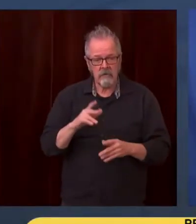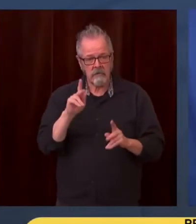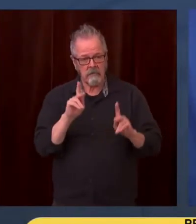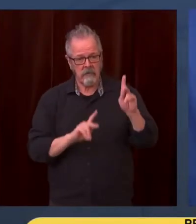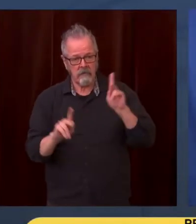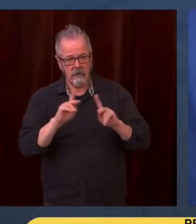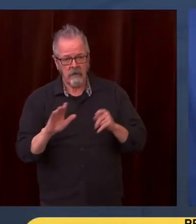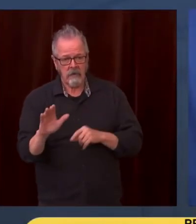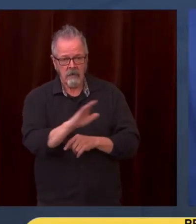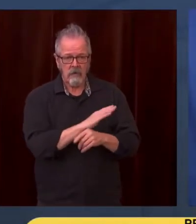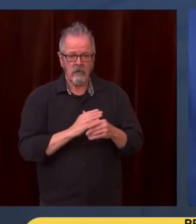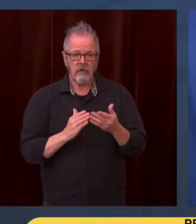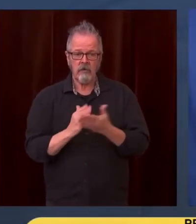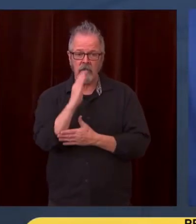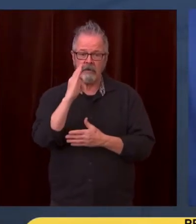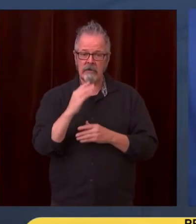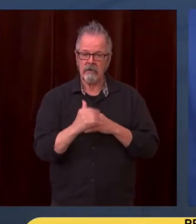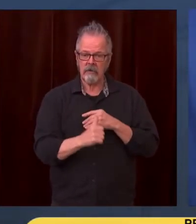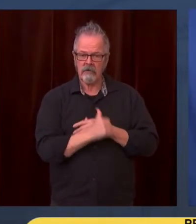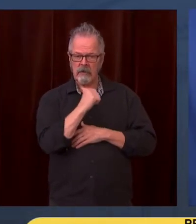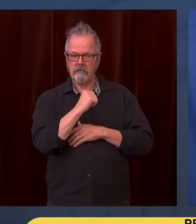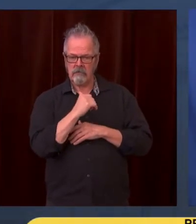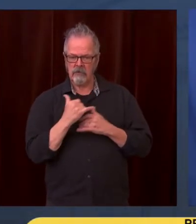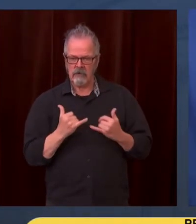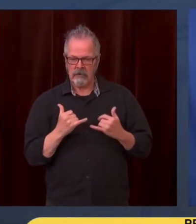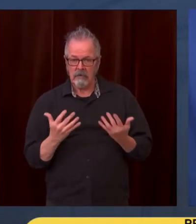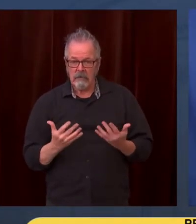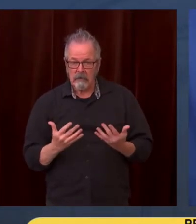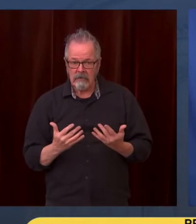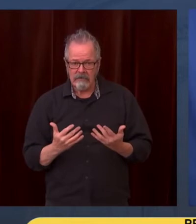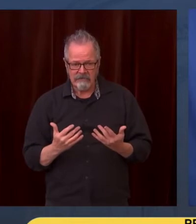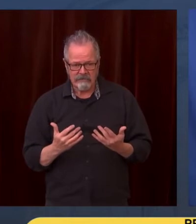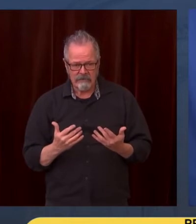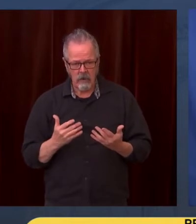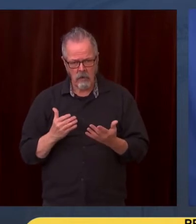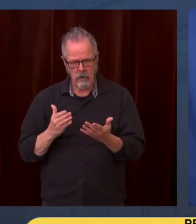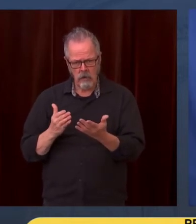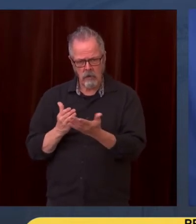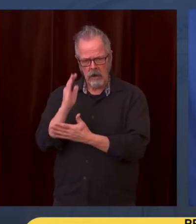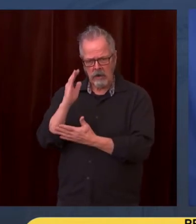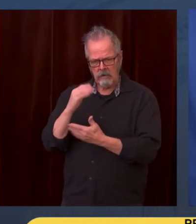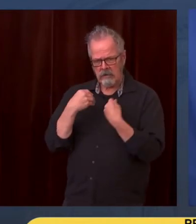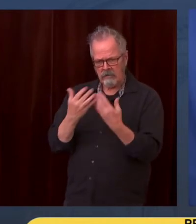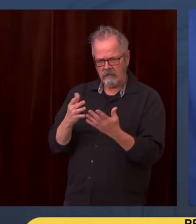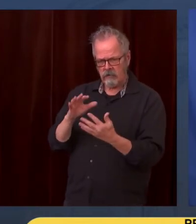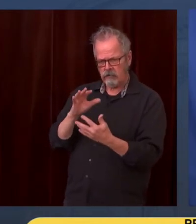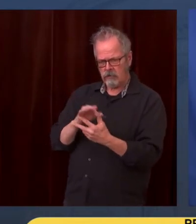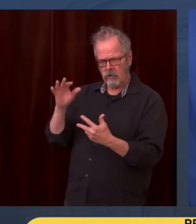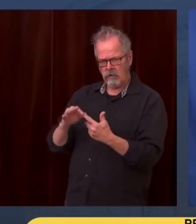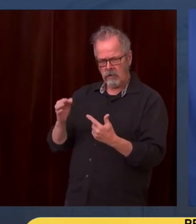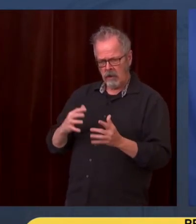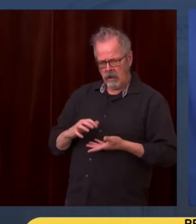We don't know the exact result, but we see the foreboding signs that